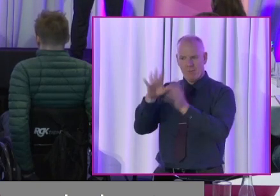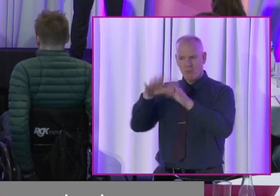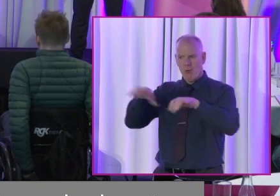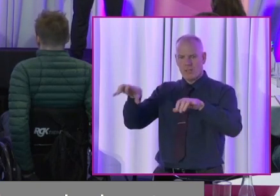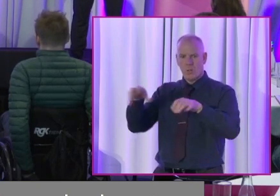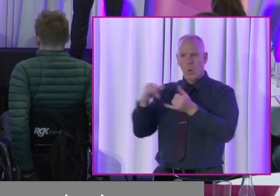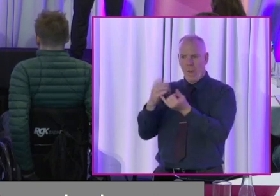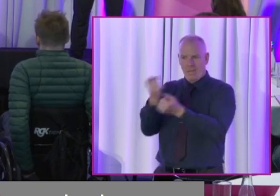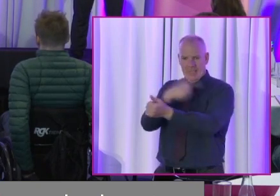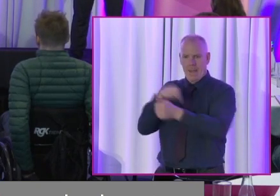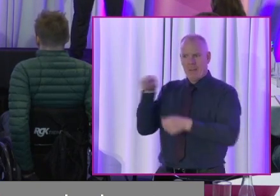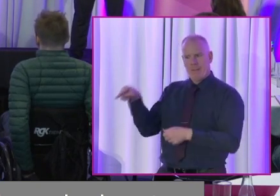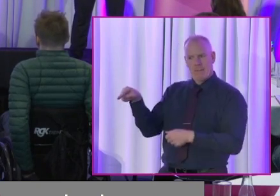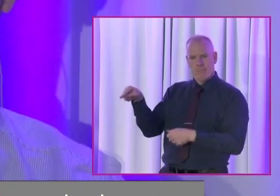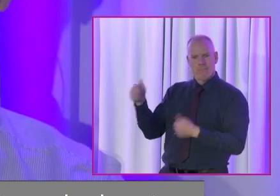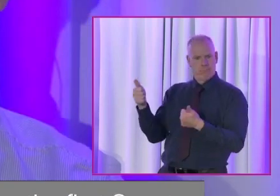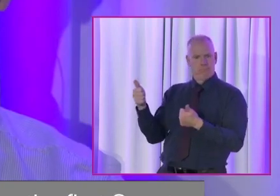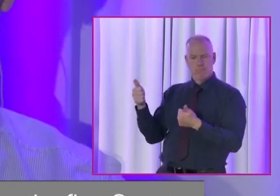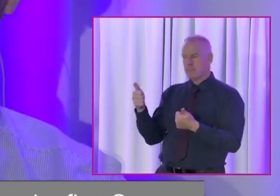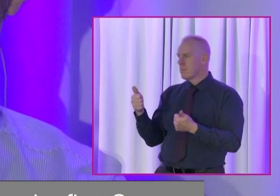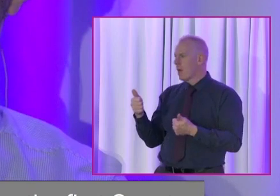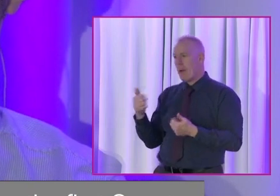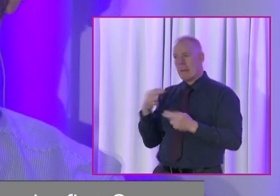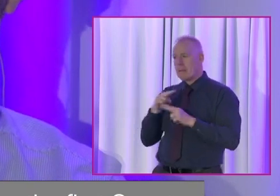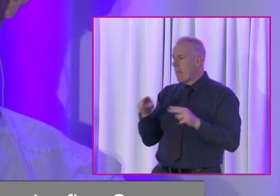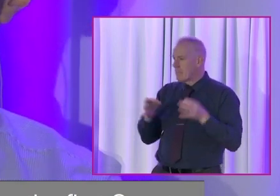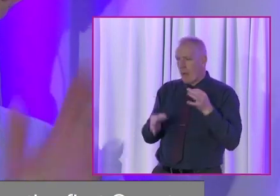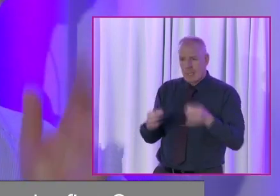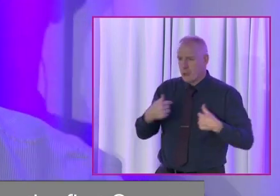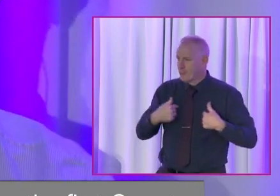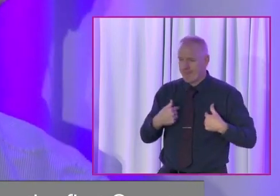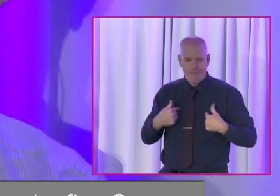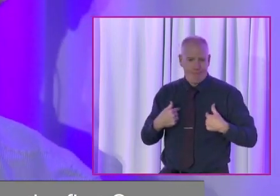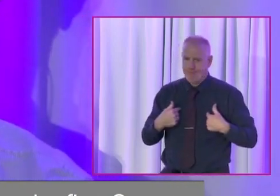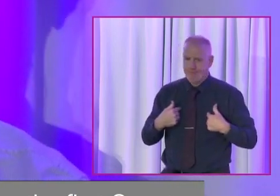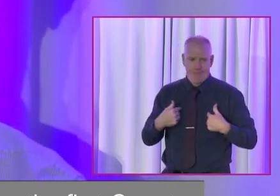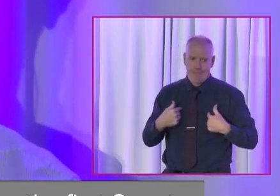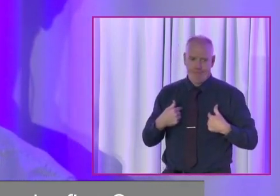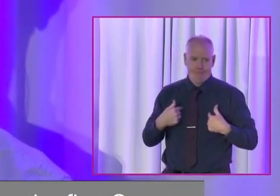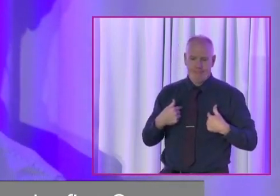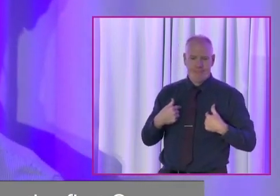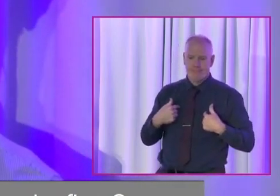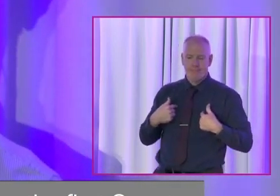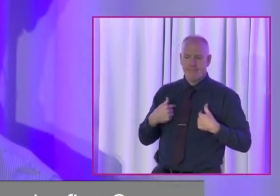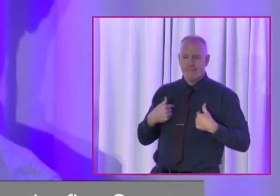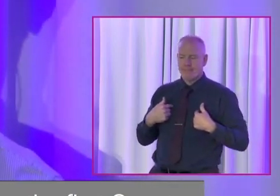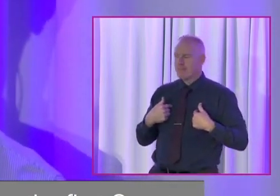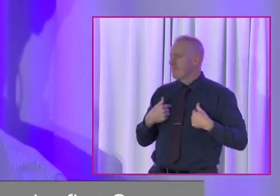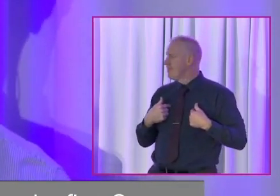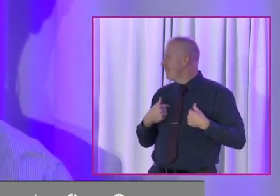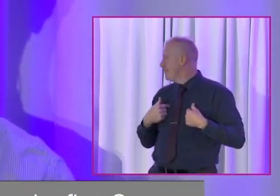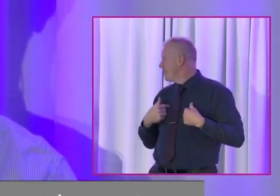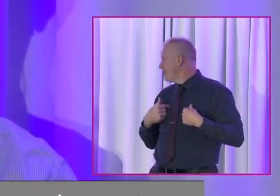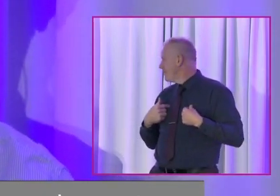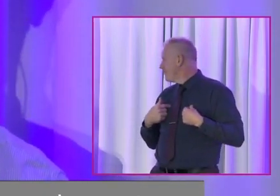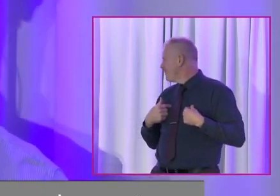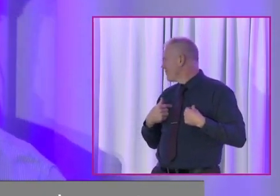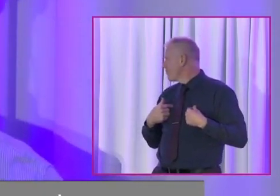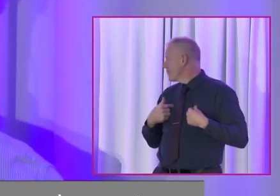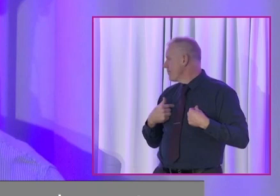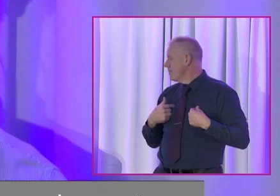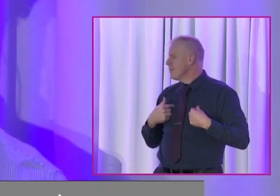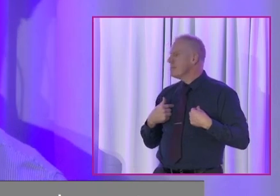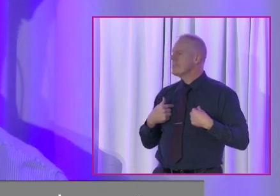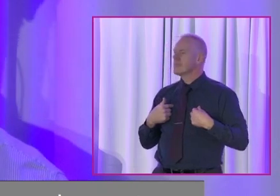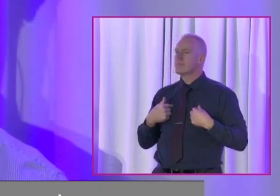Dharactus who was a disabled person. So I don't, I'm not a politician. So I suppose, look